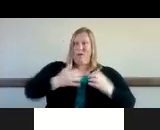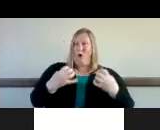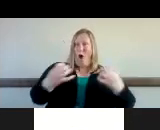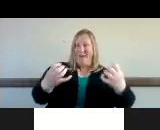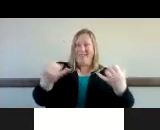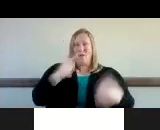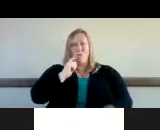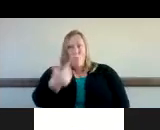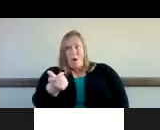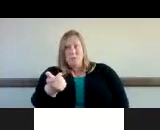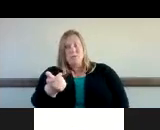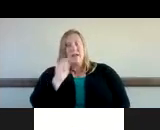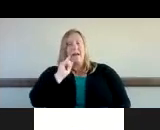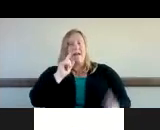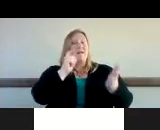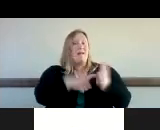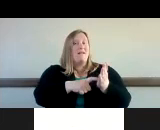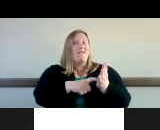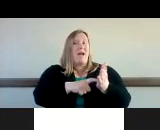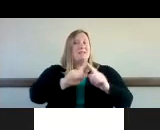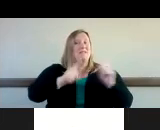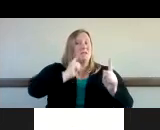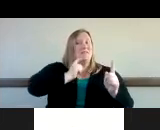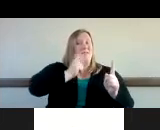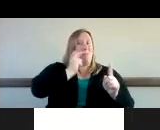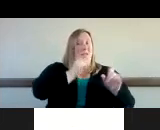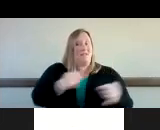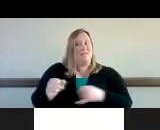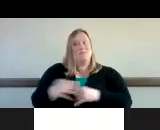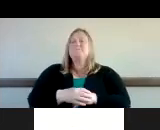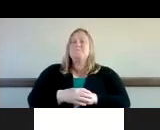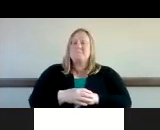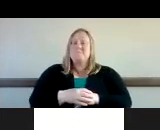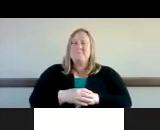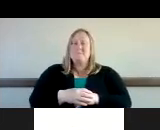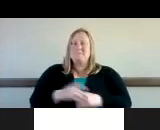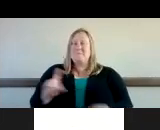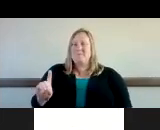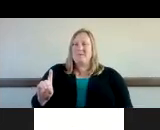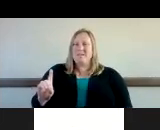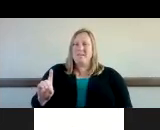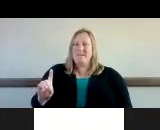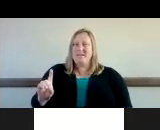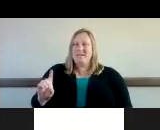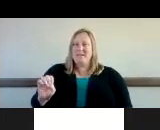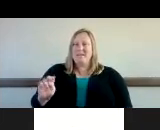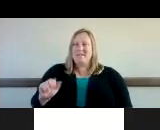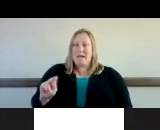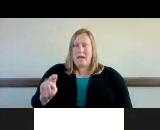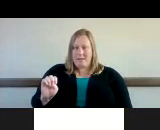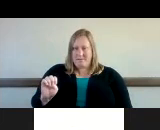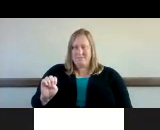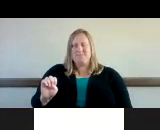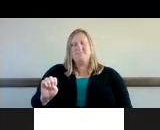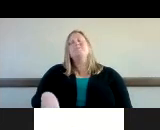so that's great that is oh go ahead dan um i was going to say that's what we were